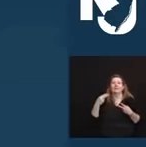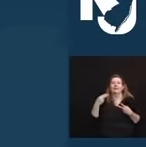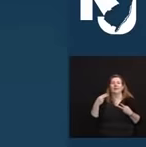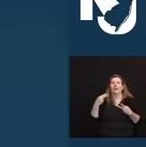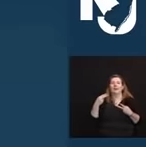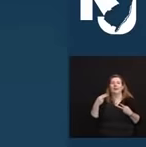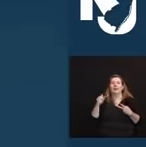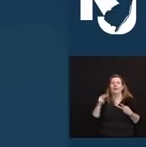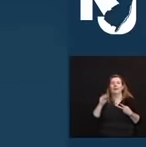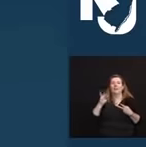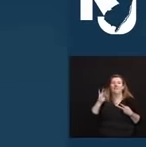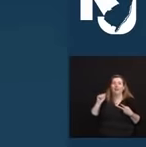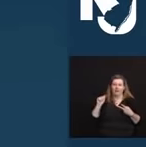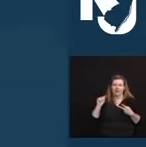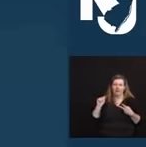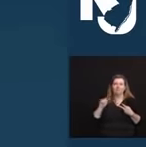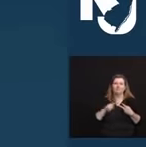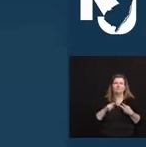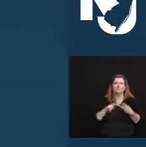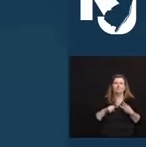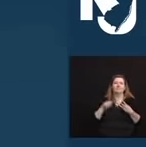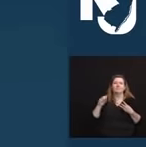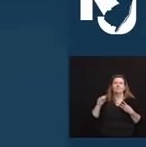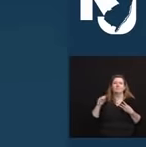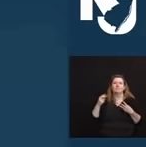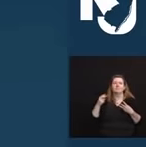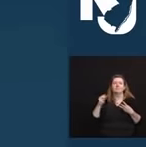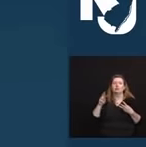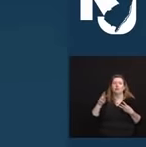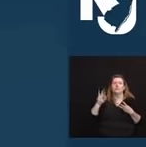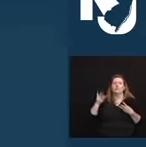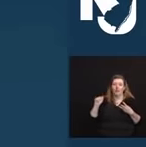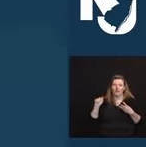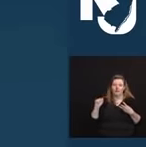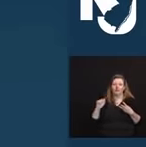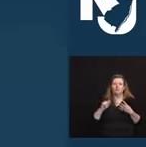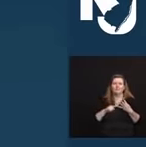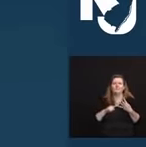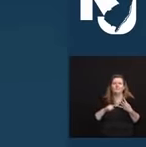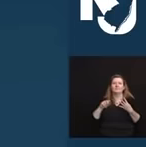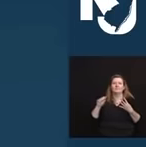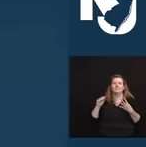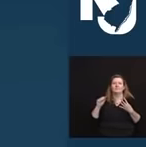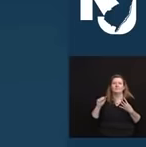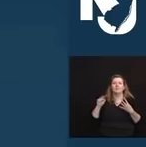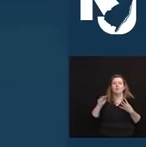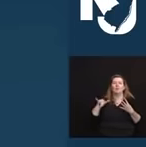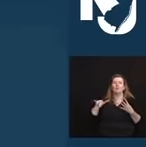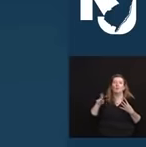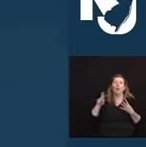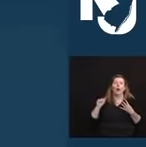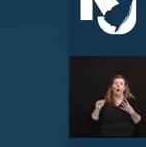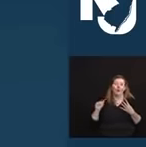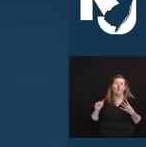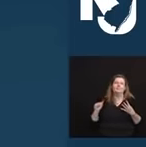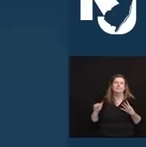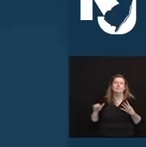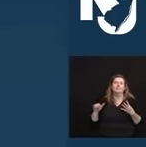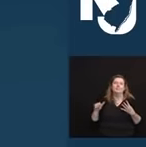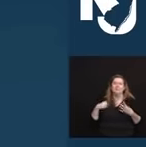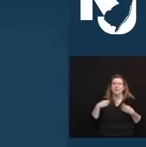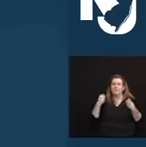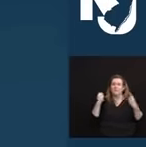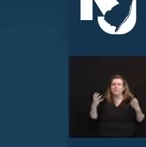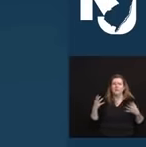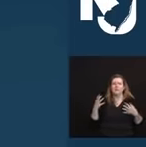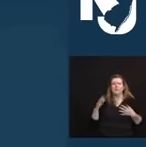and Salima. Or for the foster children, to whom she opened up both her home and her heart, and for her 14 grandkids, with whom